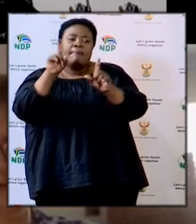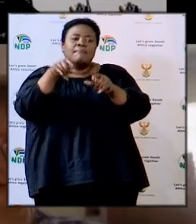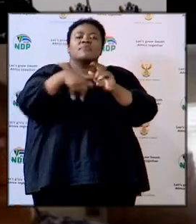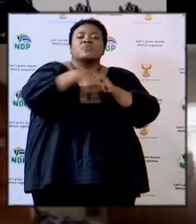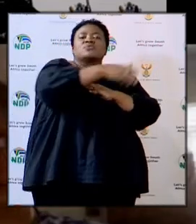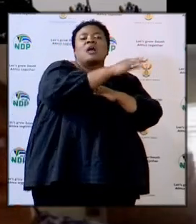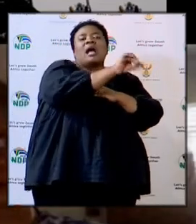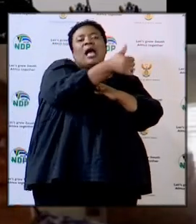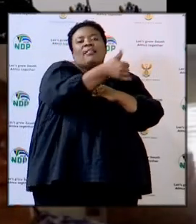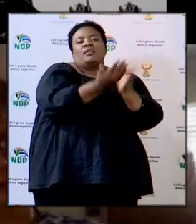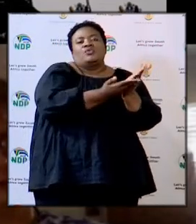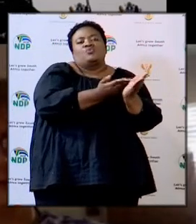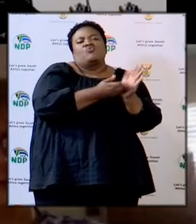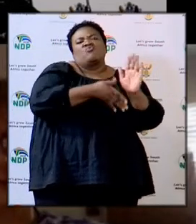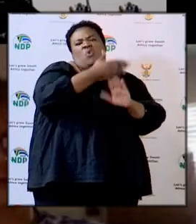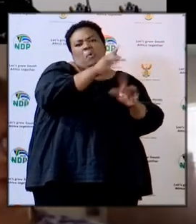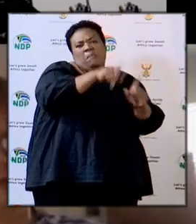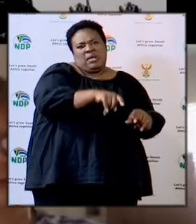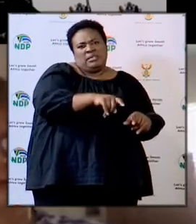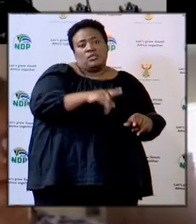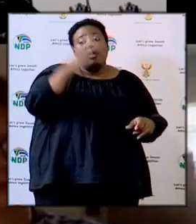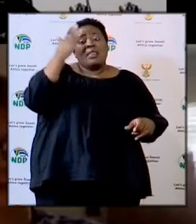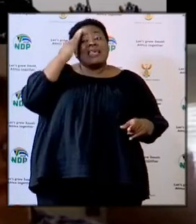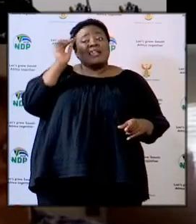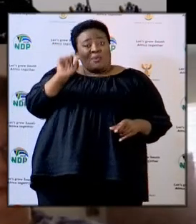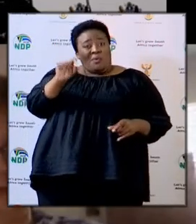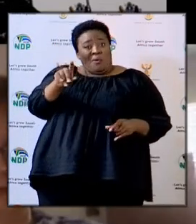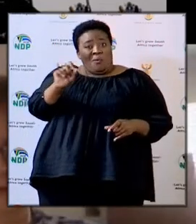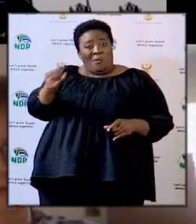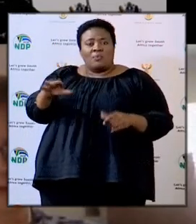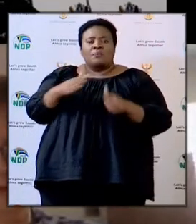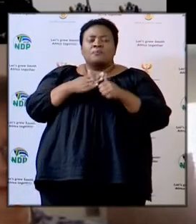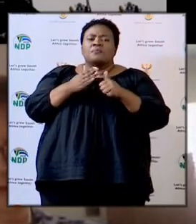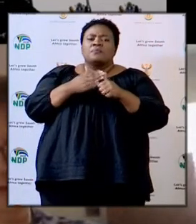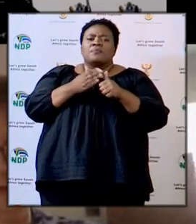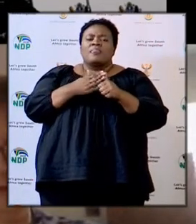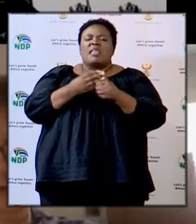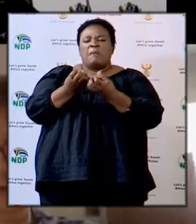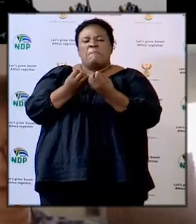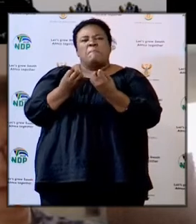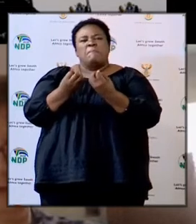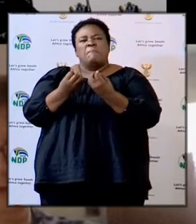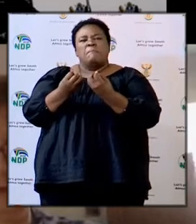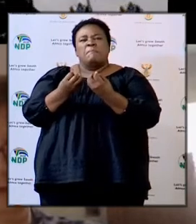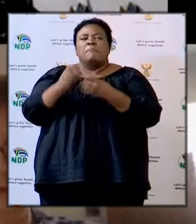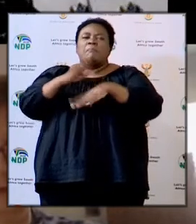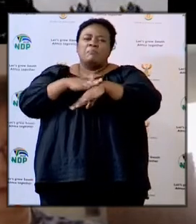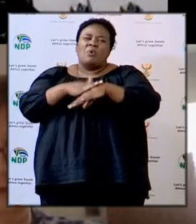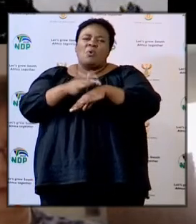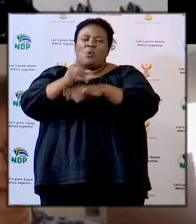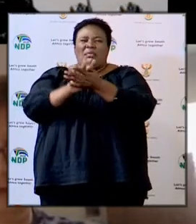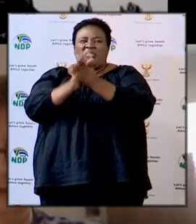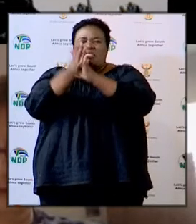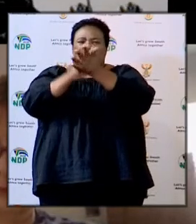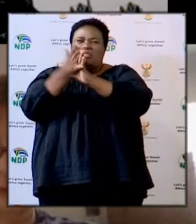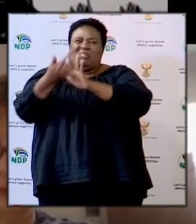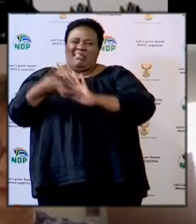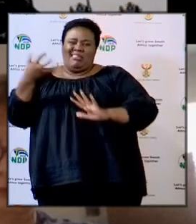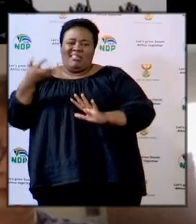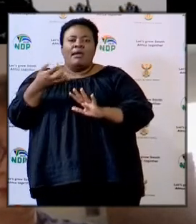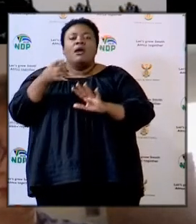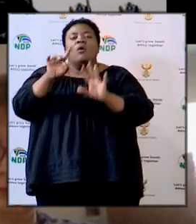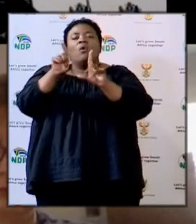school so that they can know the nature of the problems here mainly vandalism and issues related to